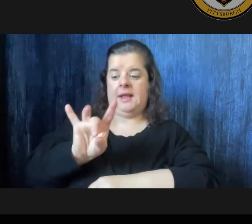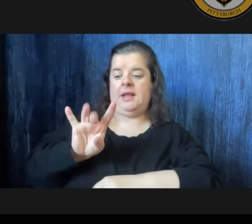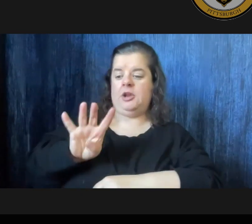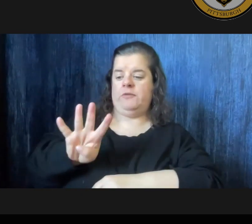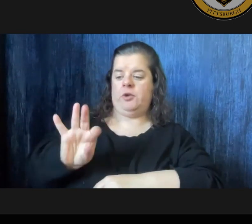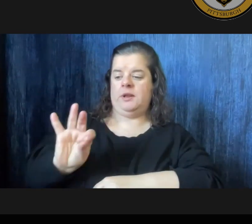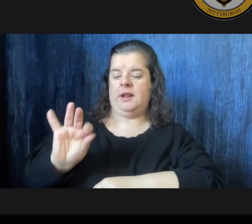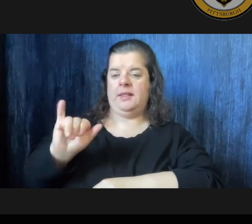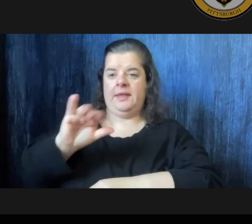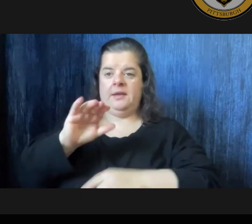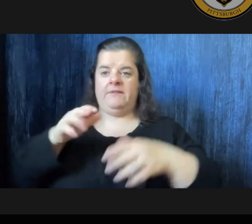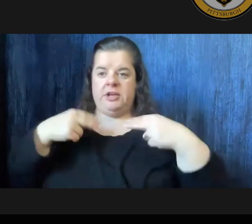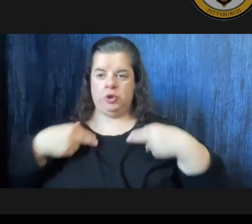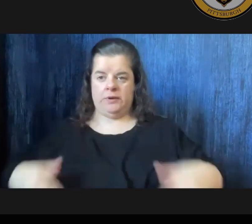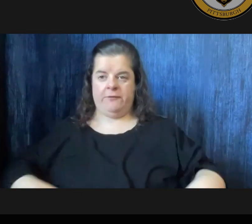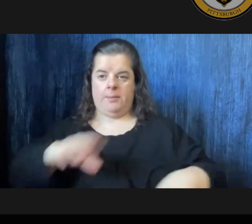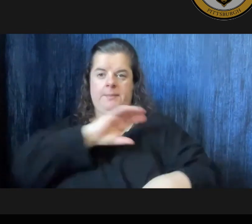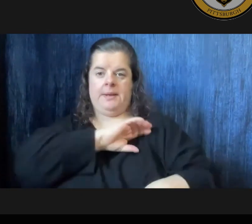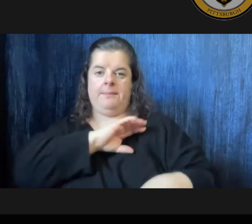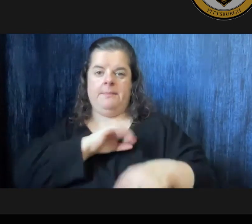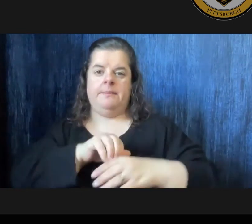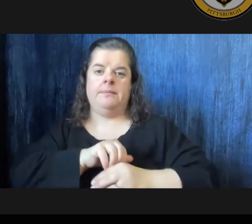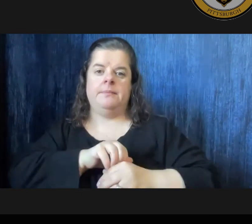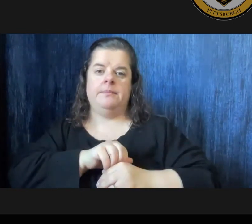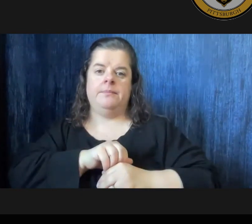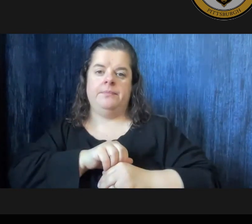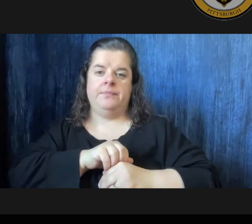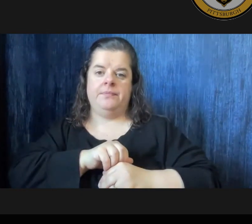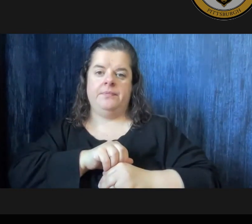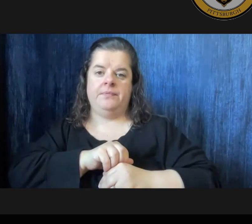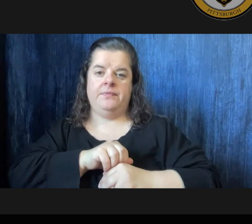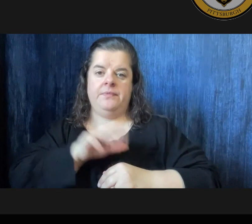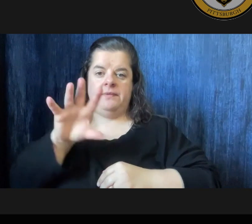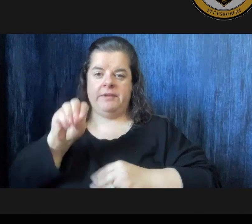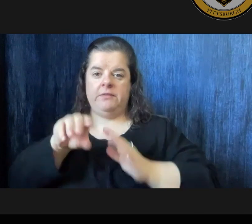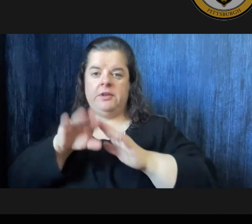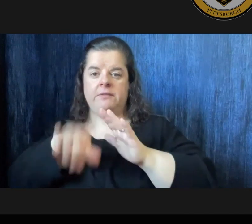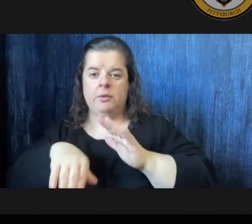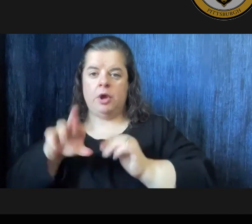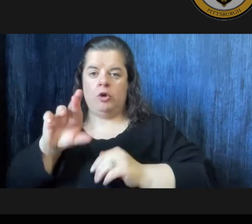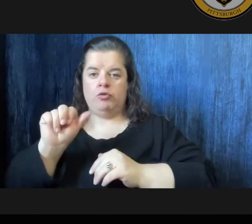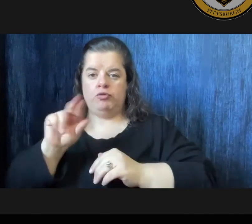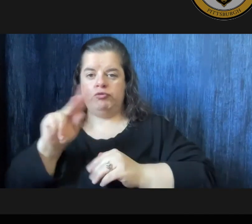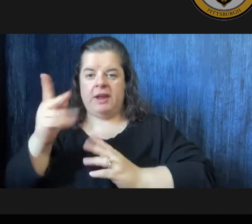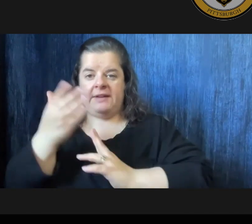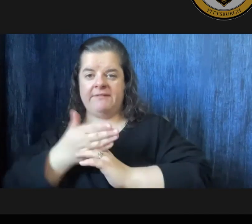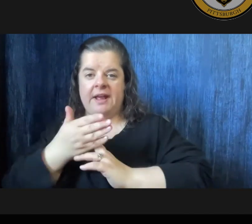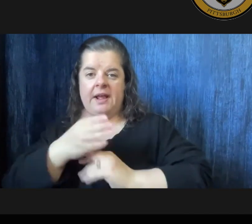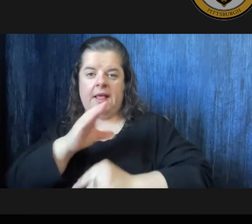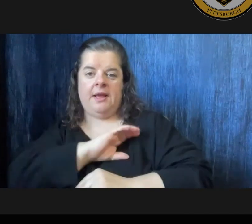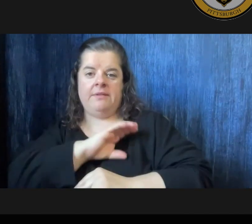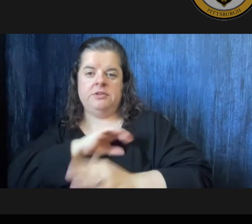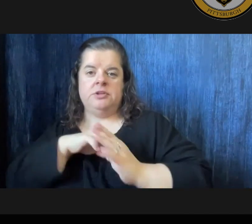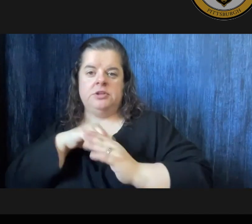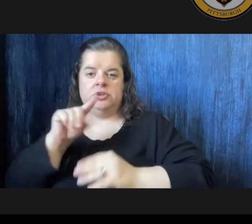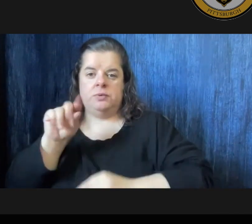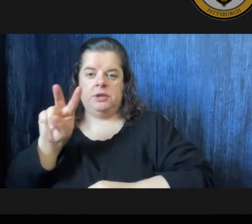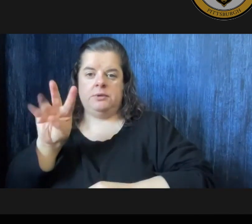are uniformed employees this means that there are 50 fewer rank and file officers in 2024